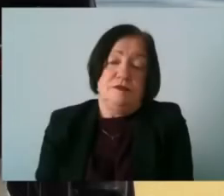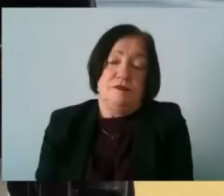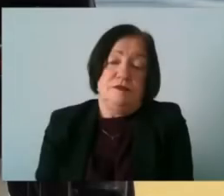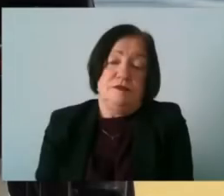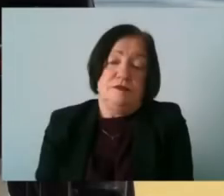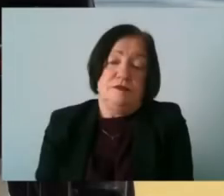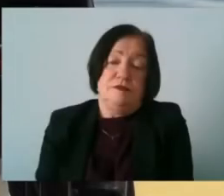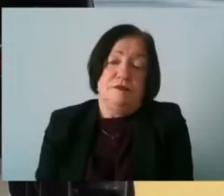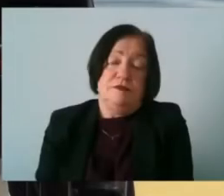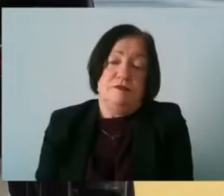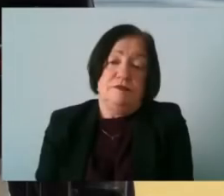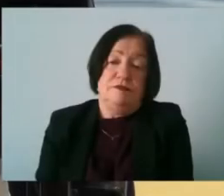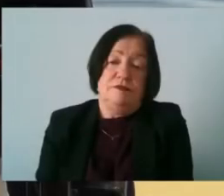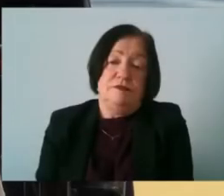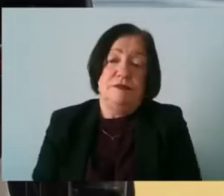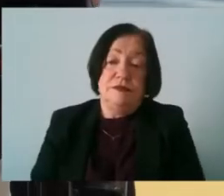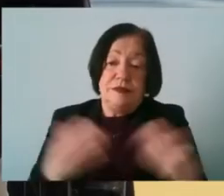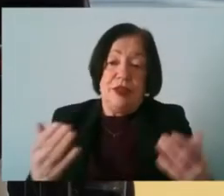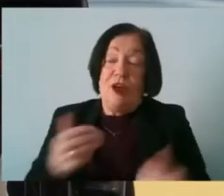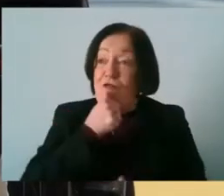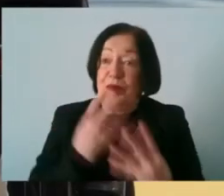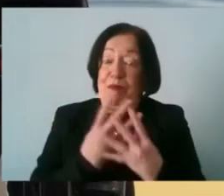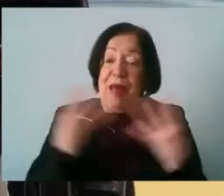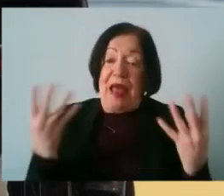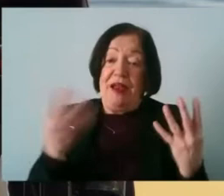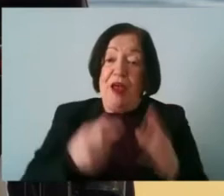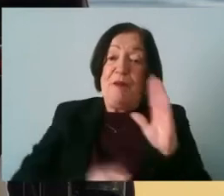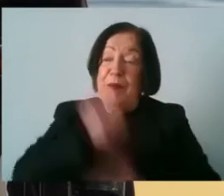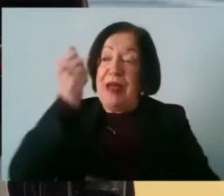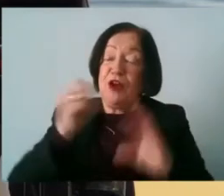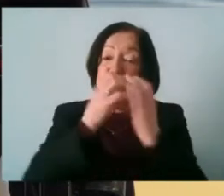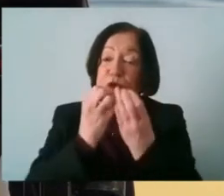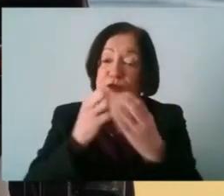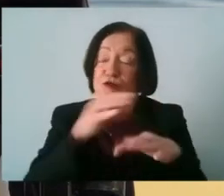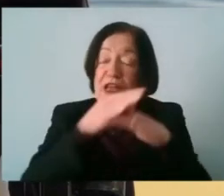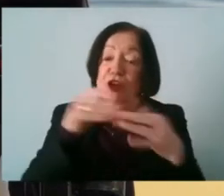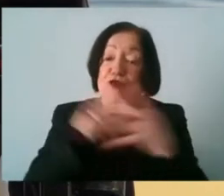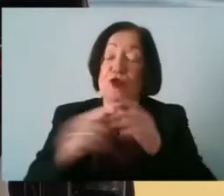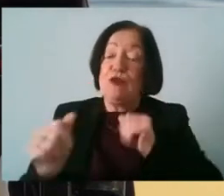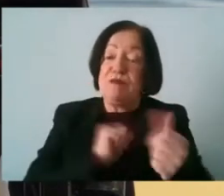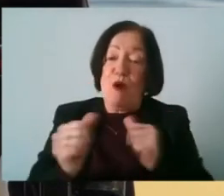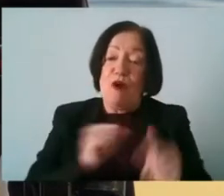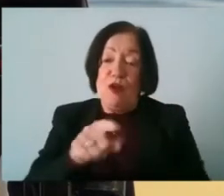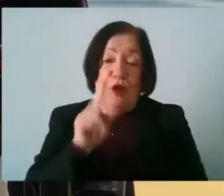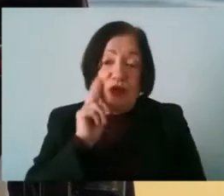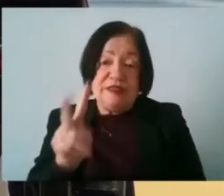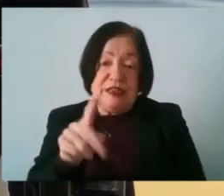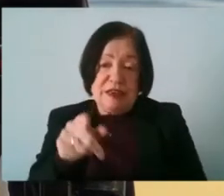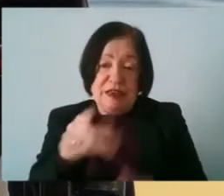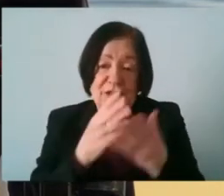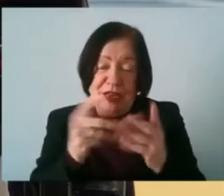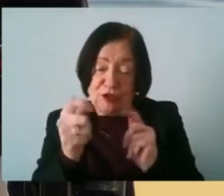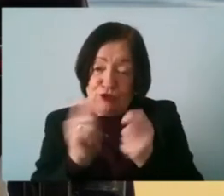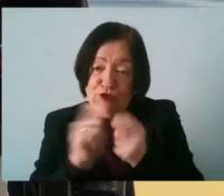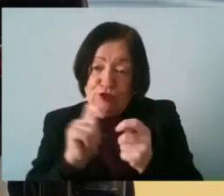now we are on our first panel which is building community relations through sport now as you can see there's been a minor plot twist in that